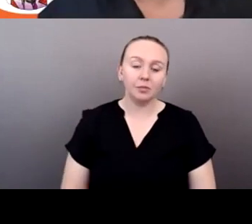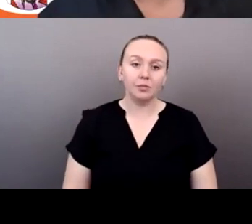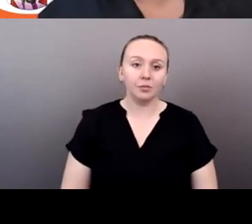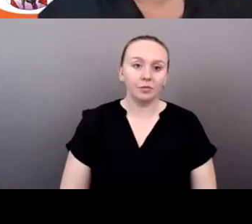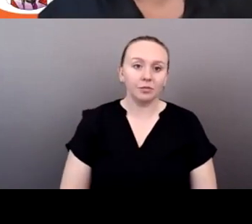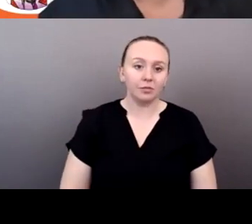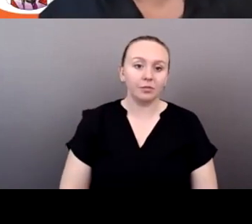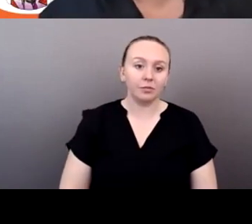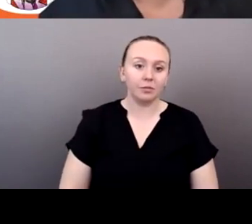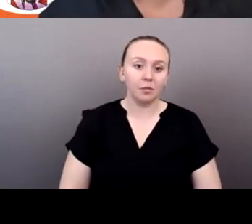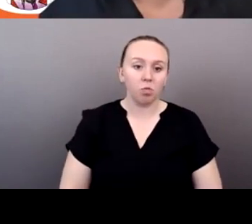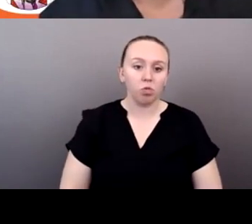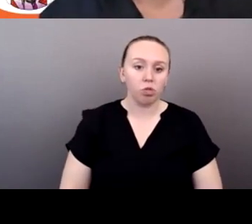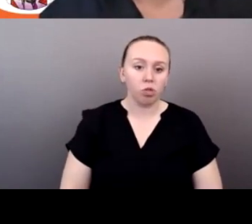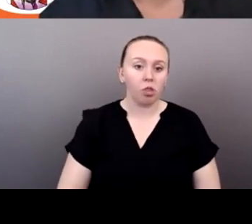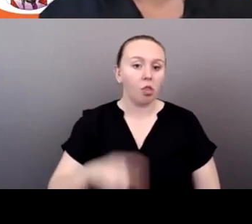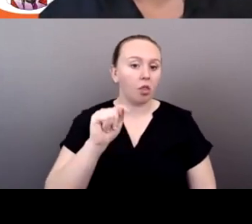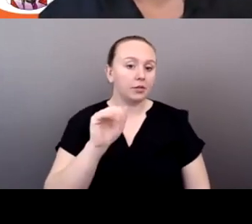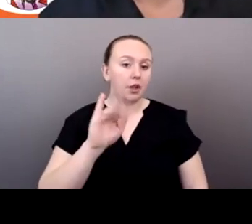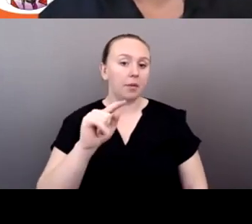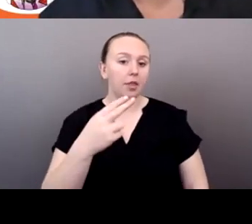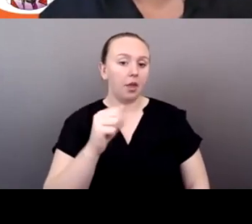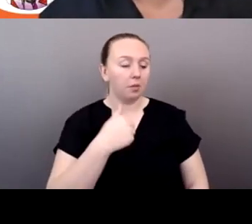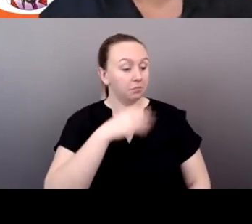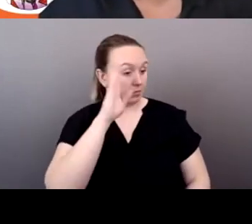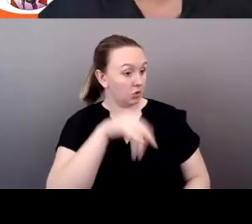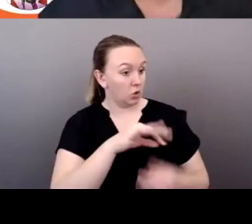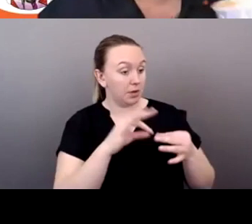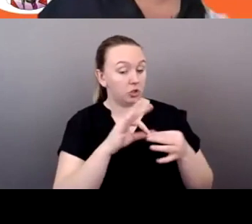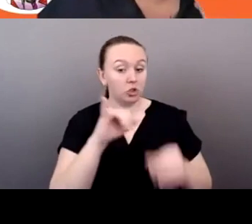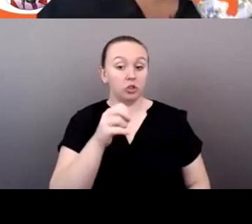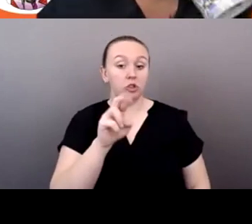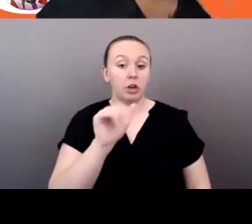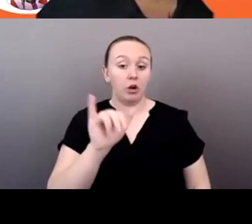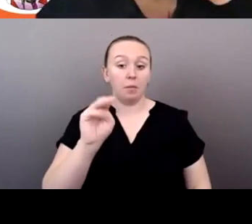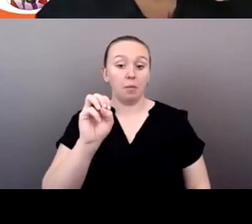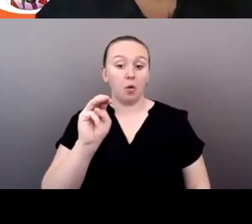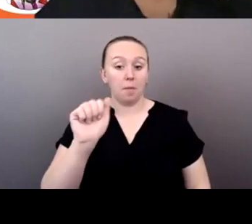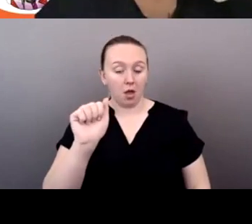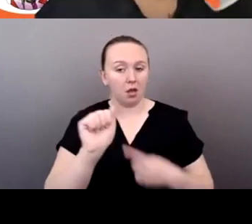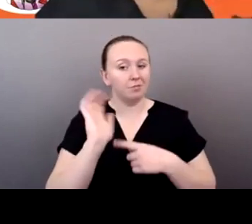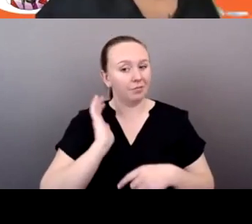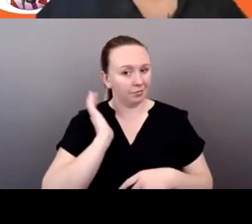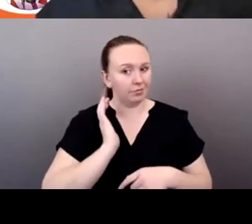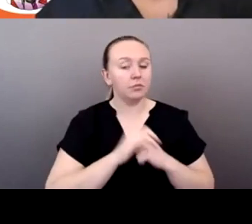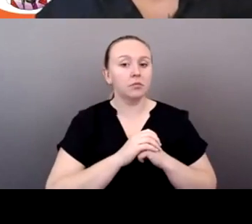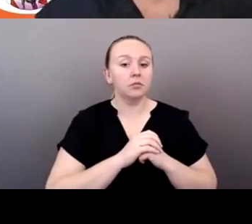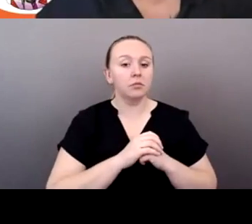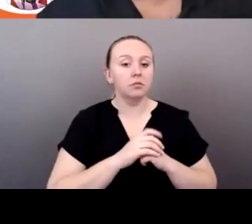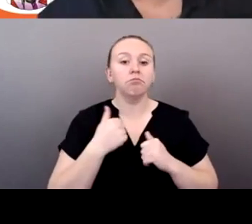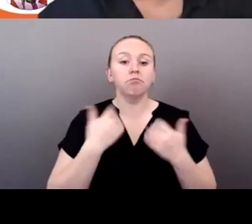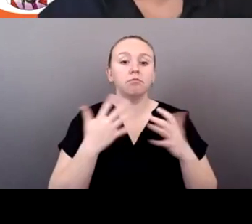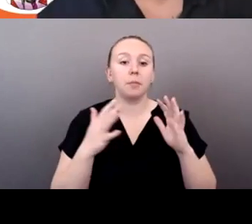And, um, I know that you mentioned Jerry MoMA earlier. I, um, was connected